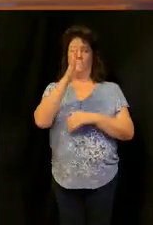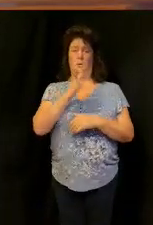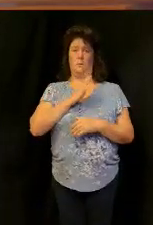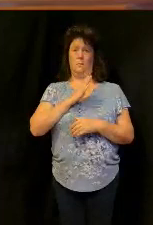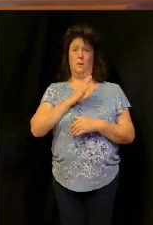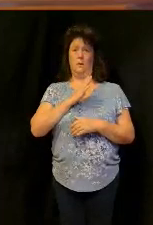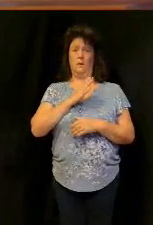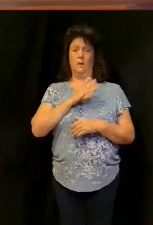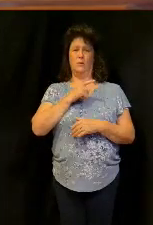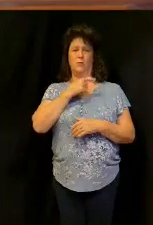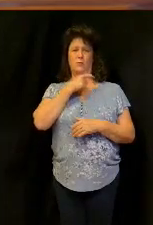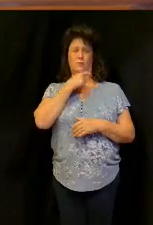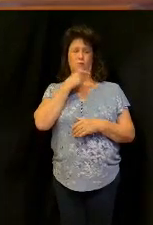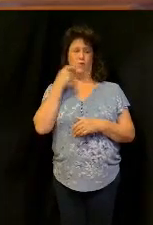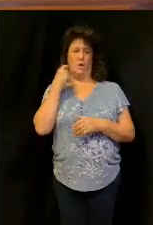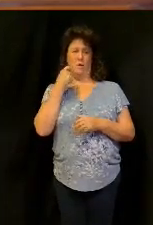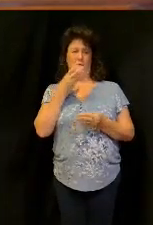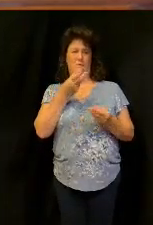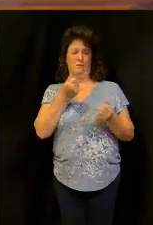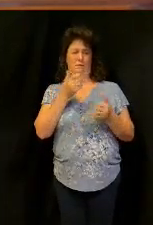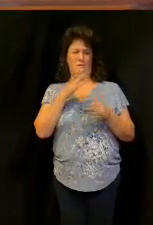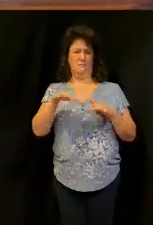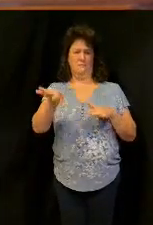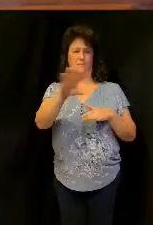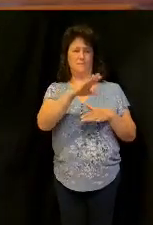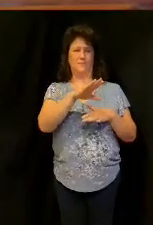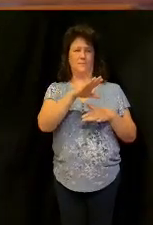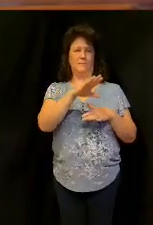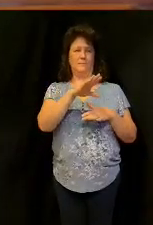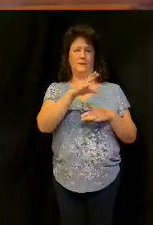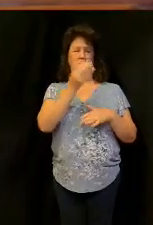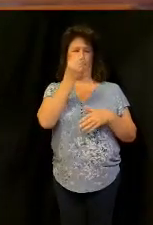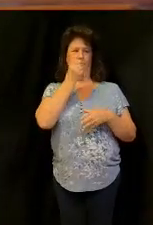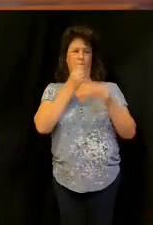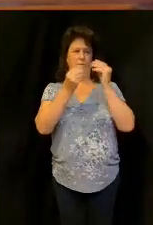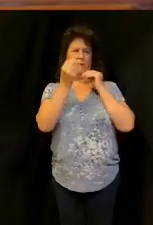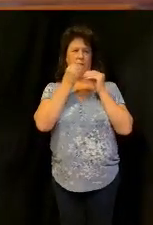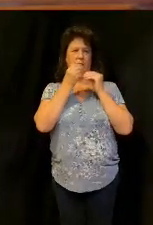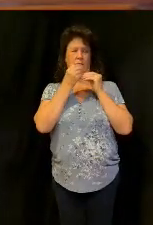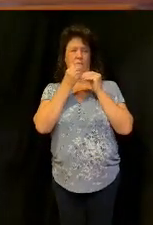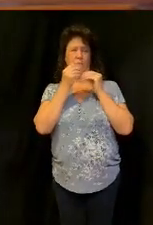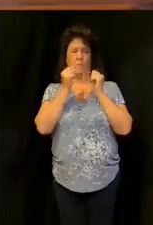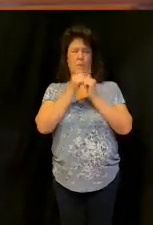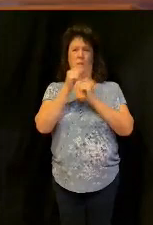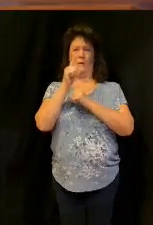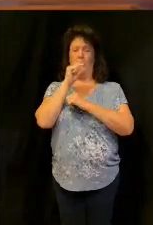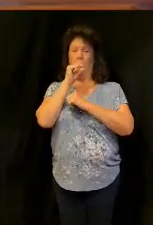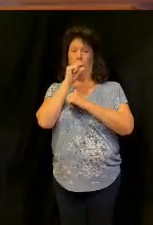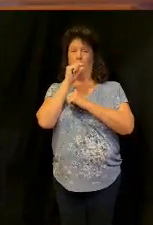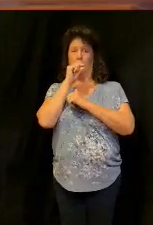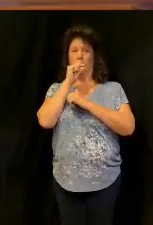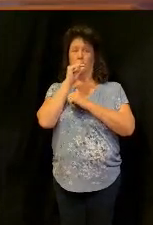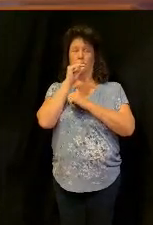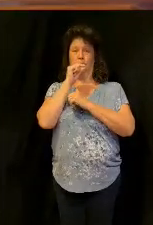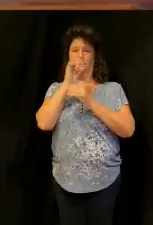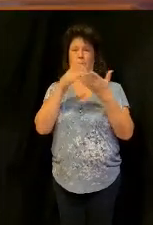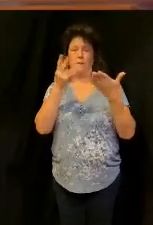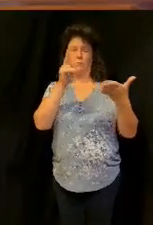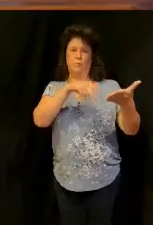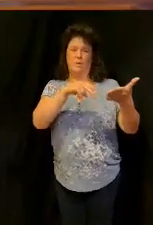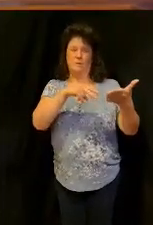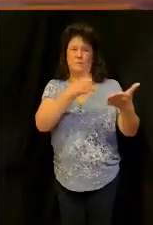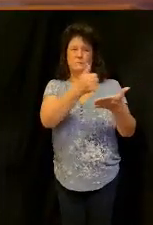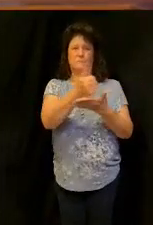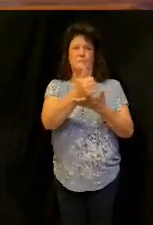in the land a drought in the land he just he's been fed by the ravens by the brook chair the bible says that and the